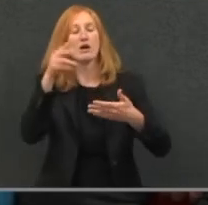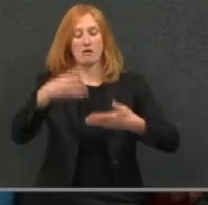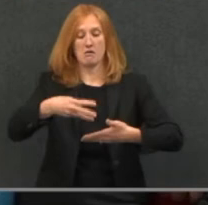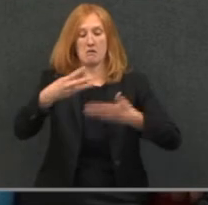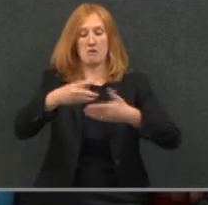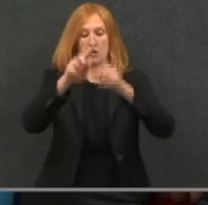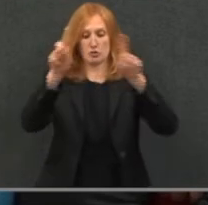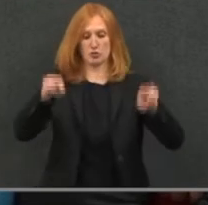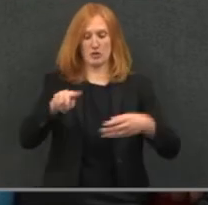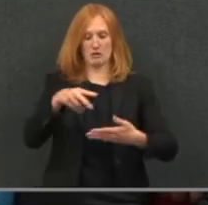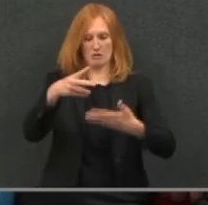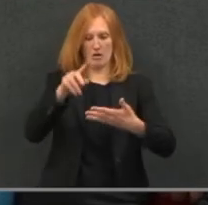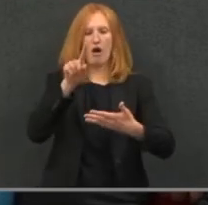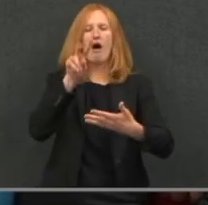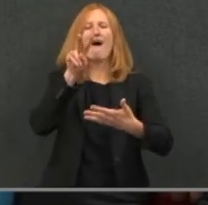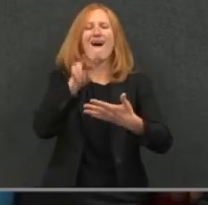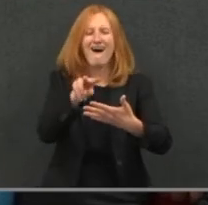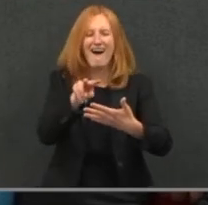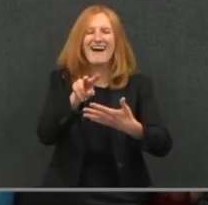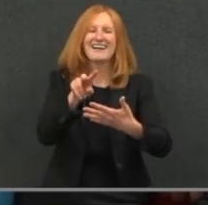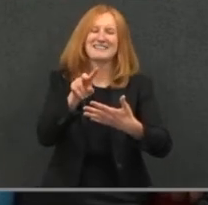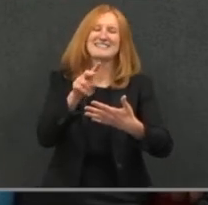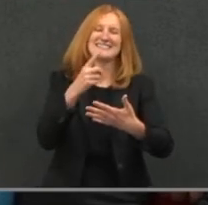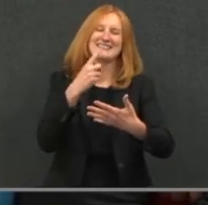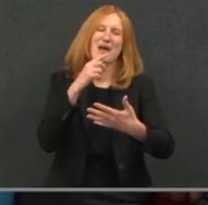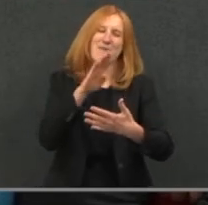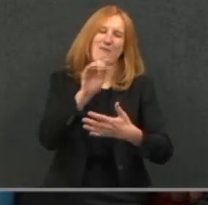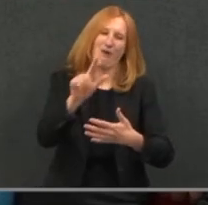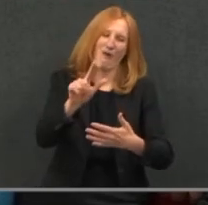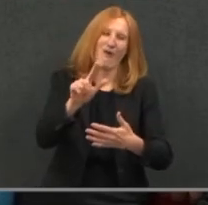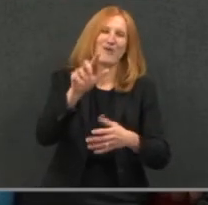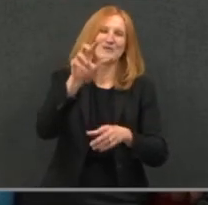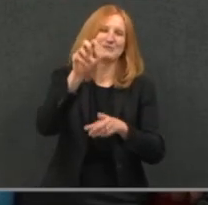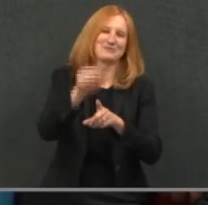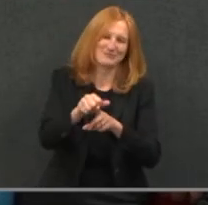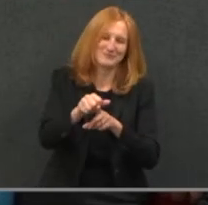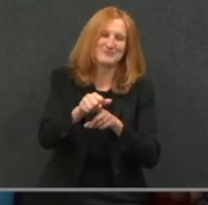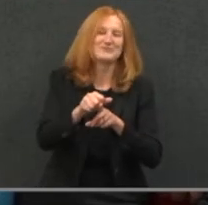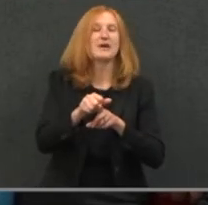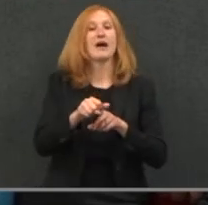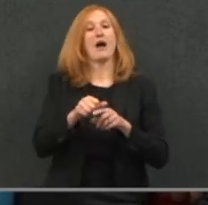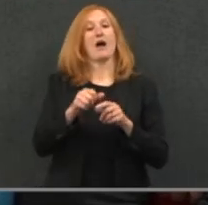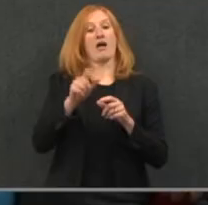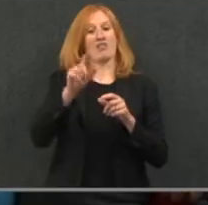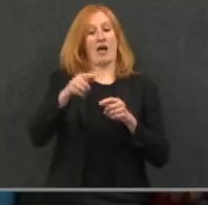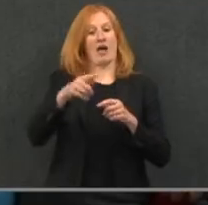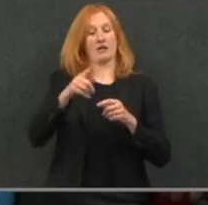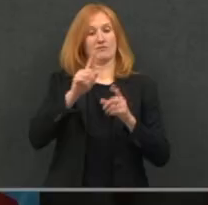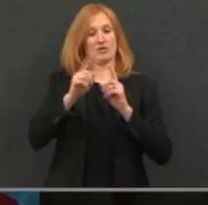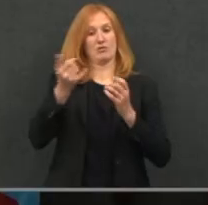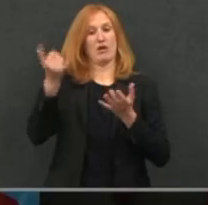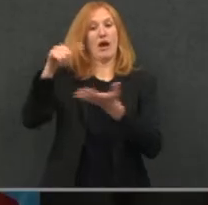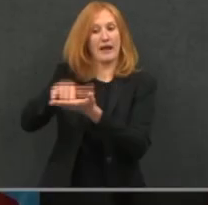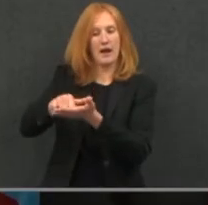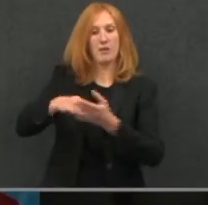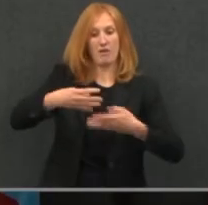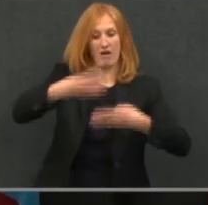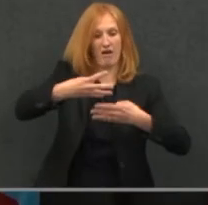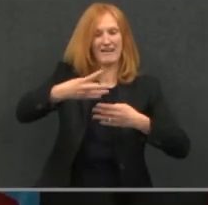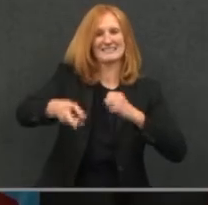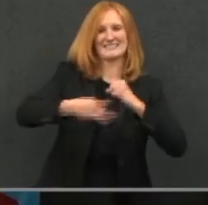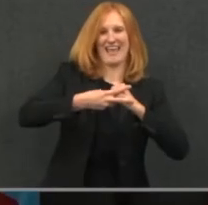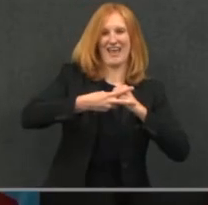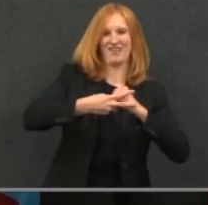to confirm that during the conversation. And then also it saves and they can access it afterwards. That's so awesome.